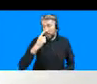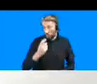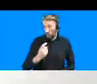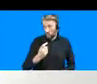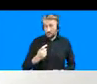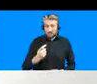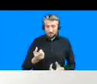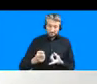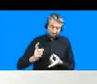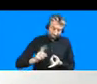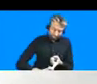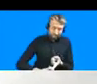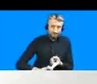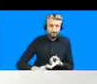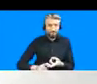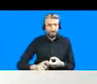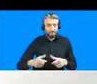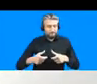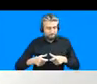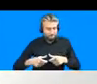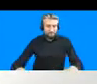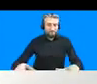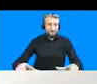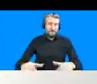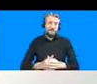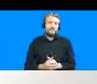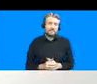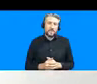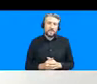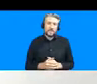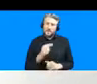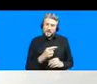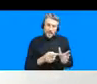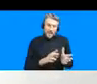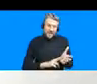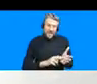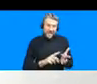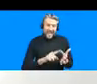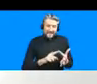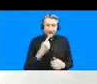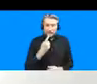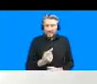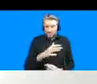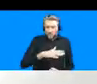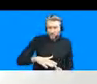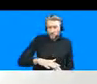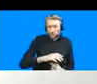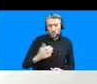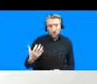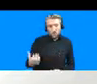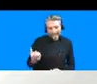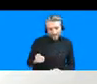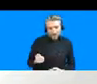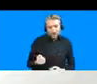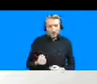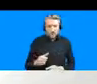i think the social wage uh that annie spoke of and the and sort of community support uh are also important so we must